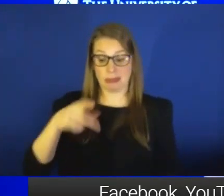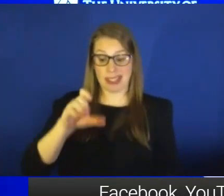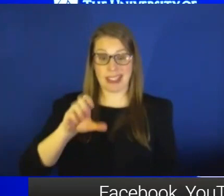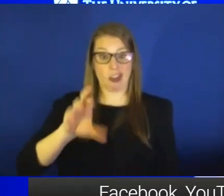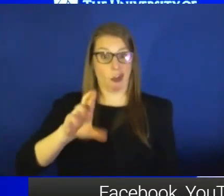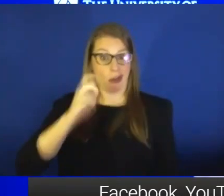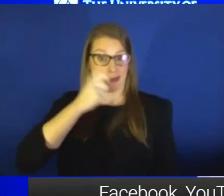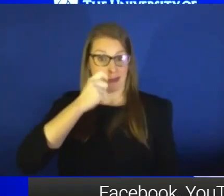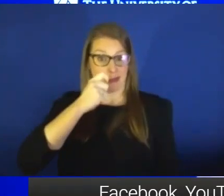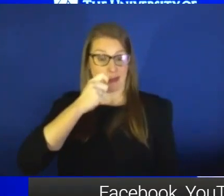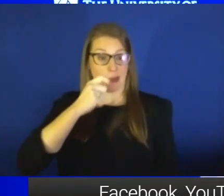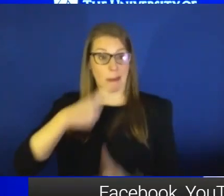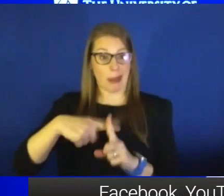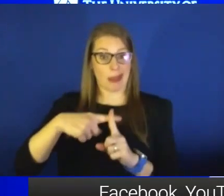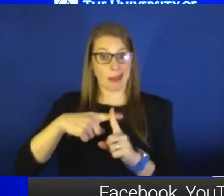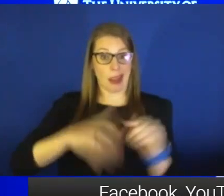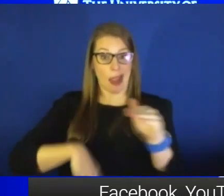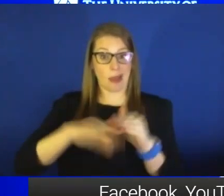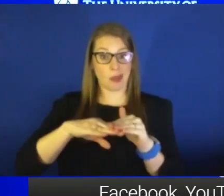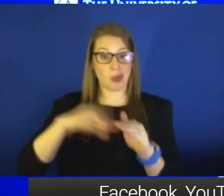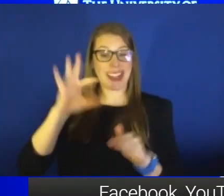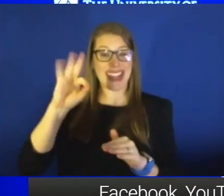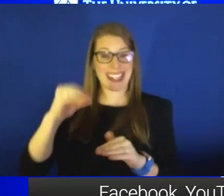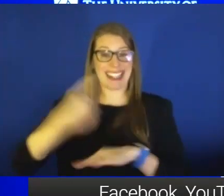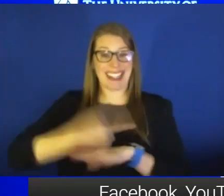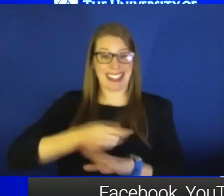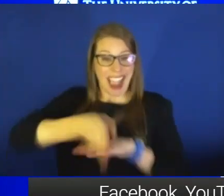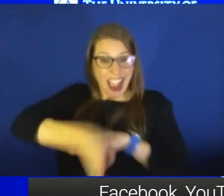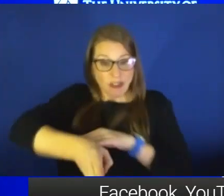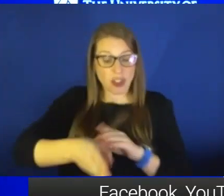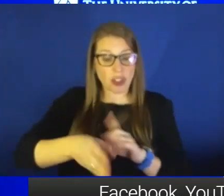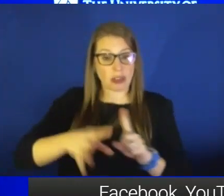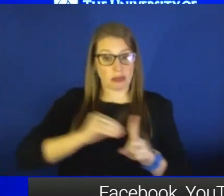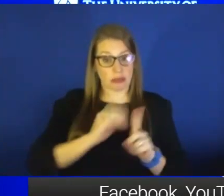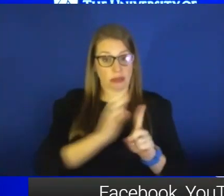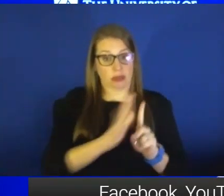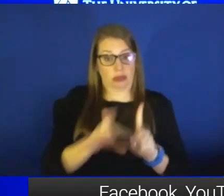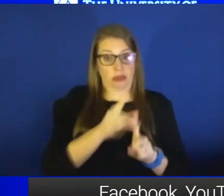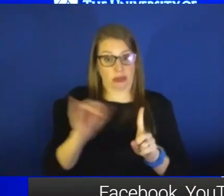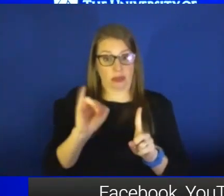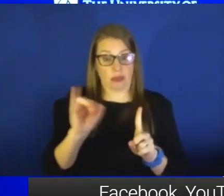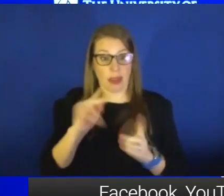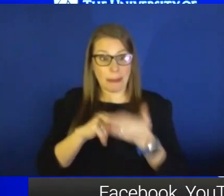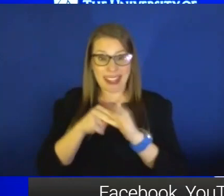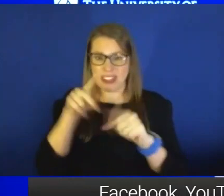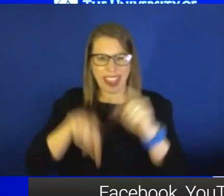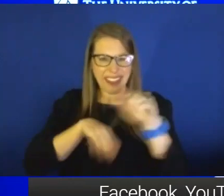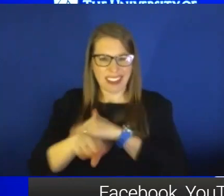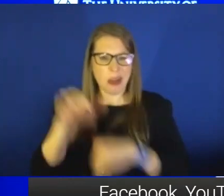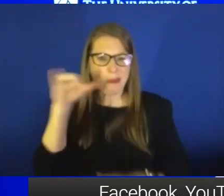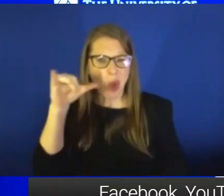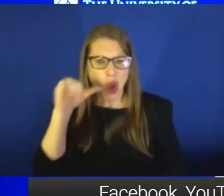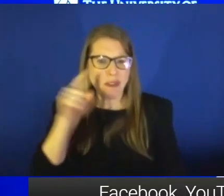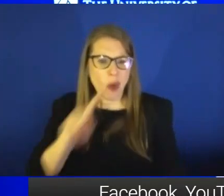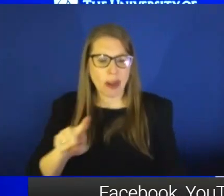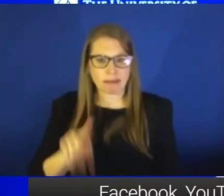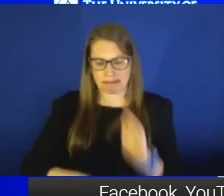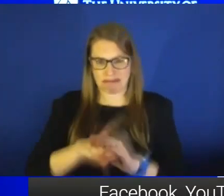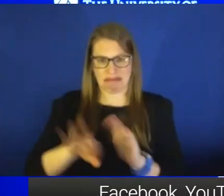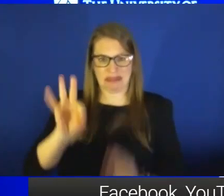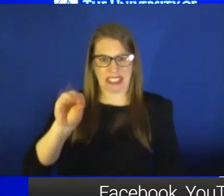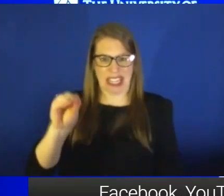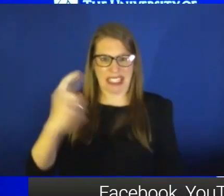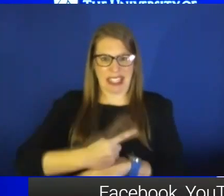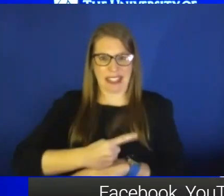even up to 90 days after having the infection. So does that mean you can't go into a bar for 90 days? Depending on how long those chemicals that that